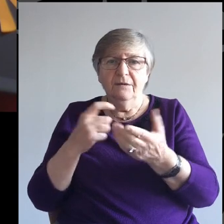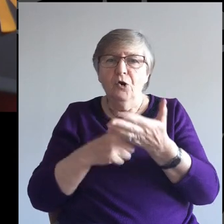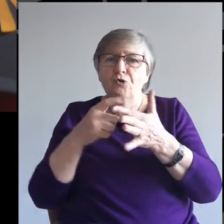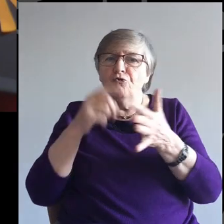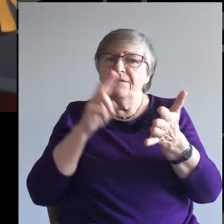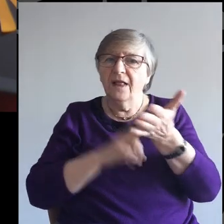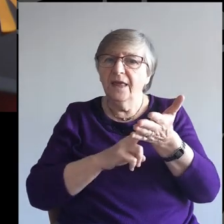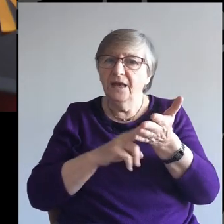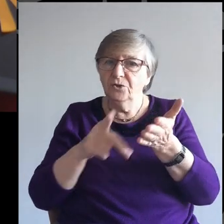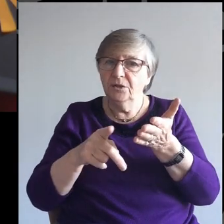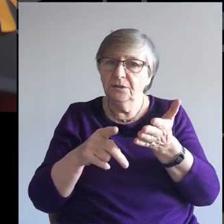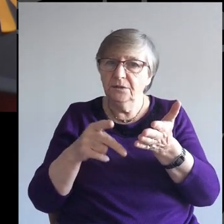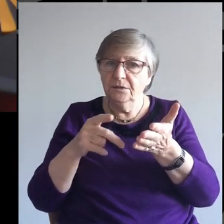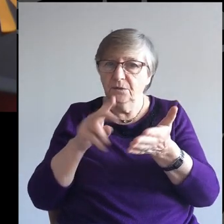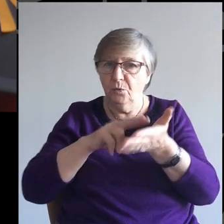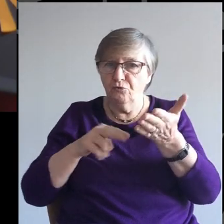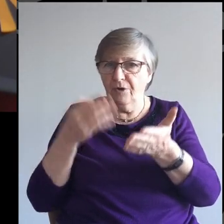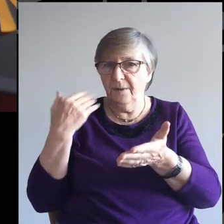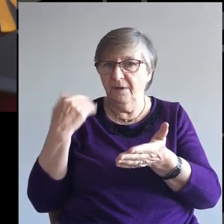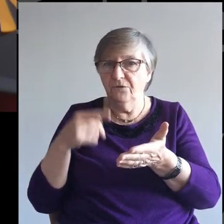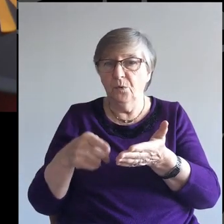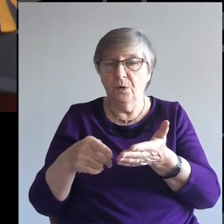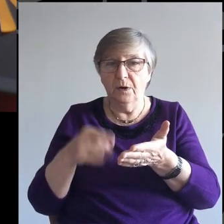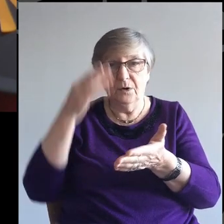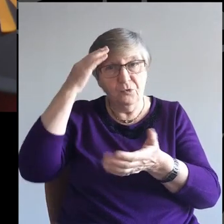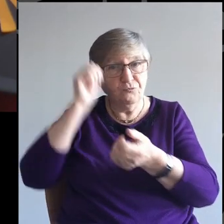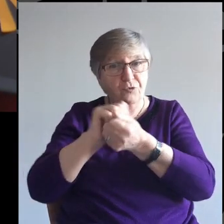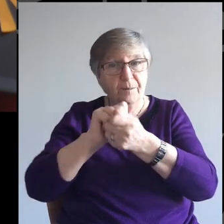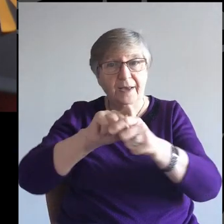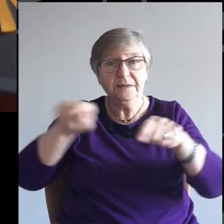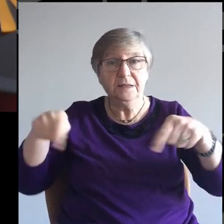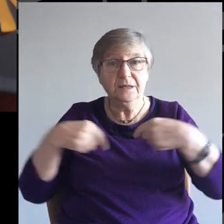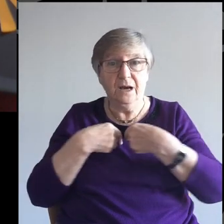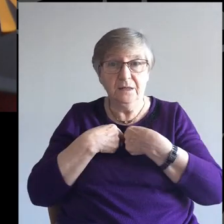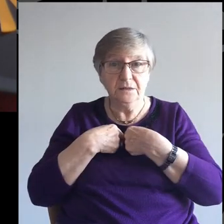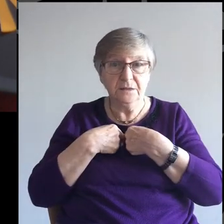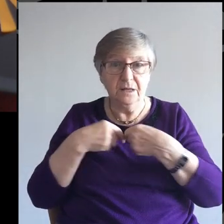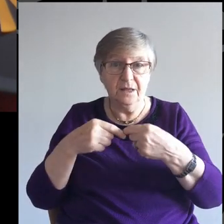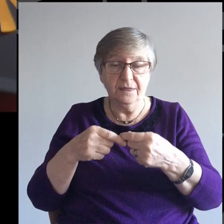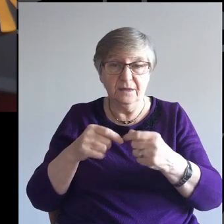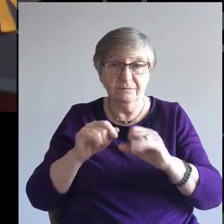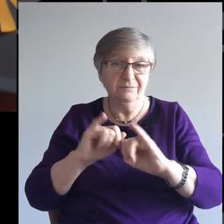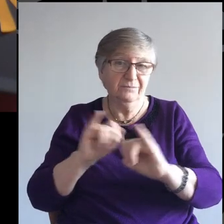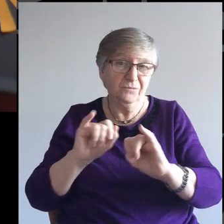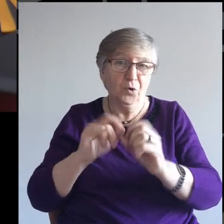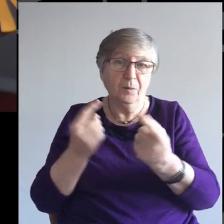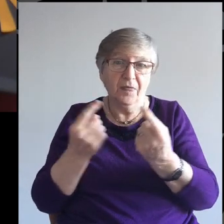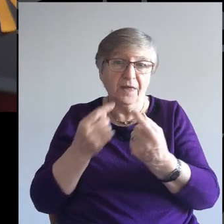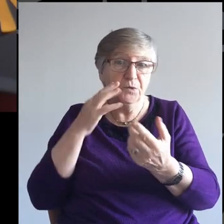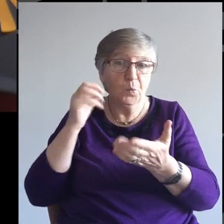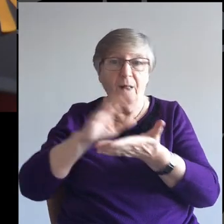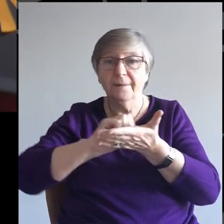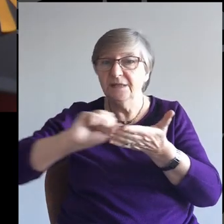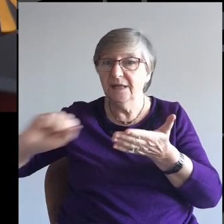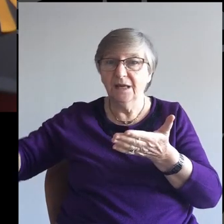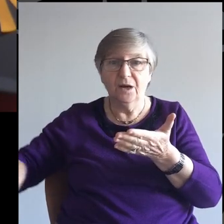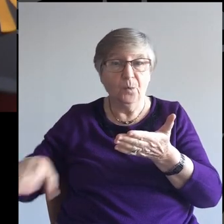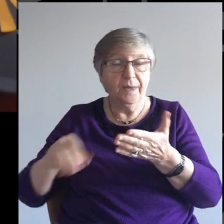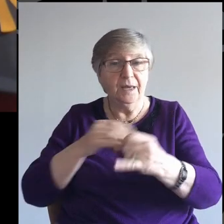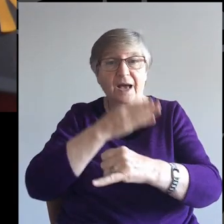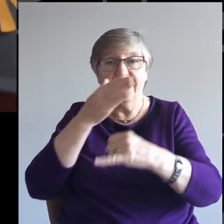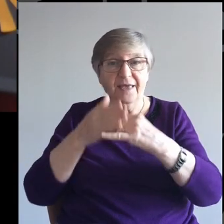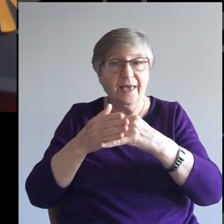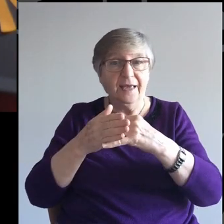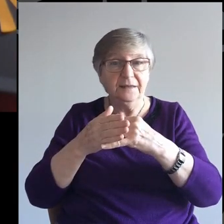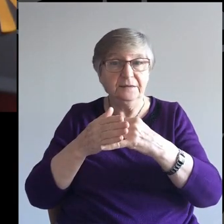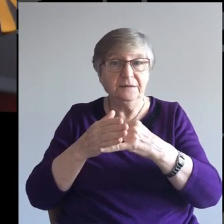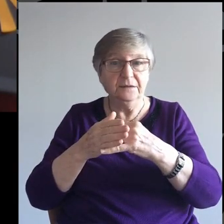Revelation with which we began our service reminded us would be taken away in God's kingdom, in God's final